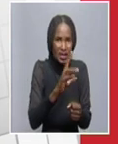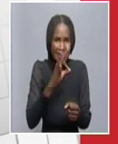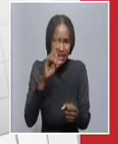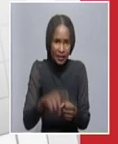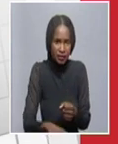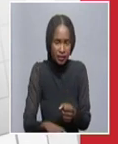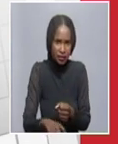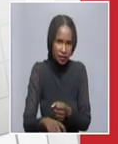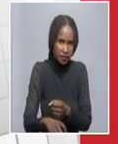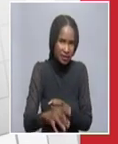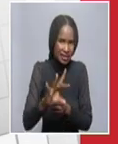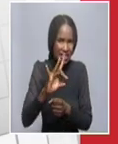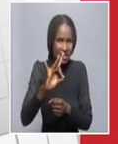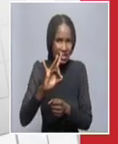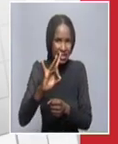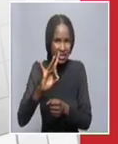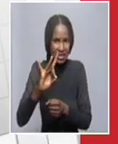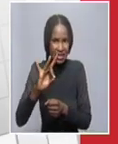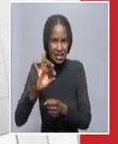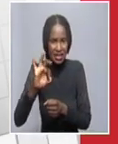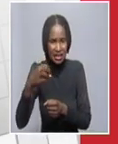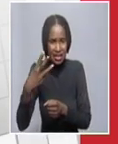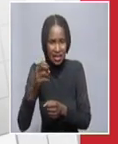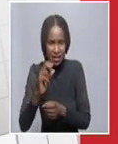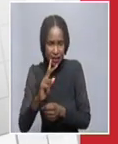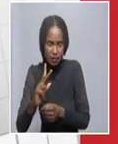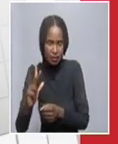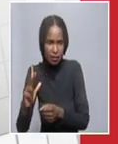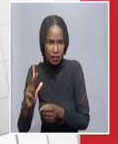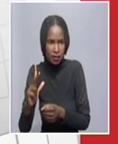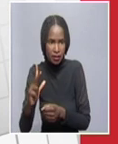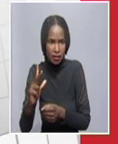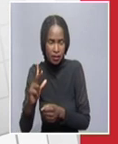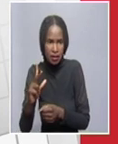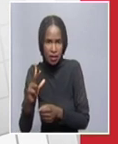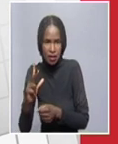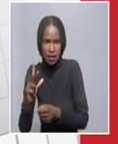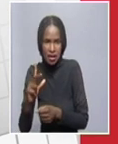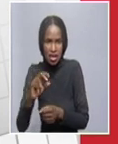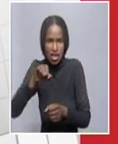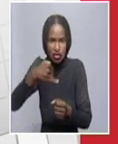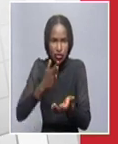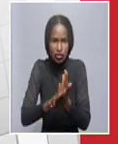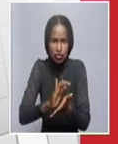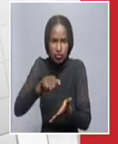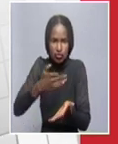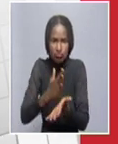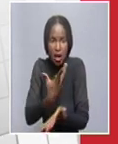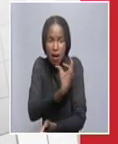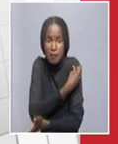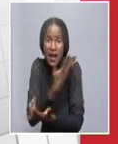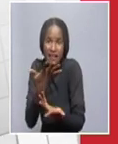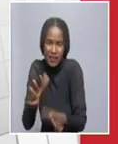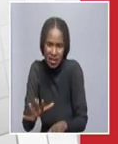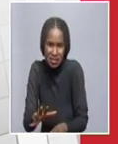,893 people have received the Johnson & Johnson vaccine, which